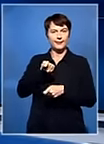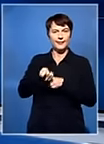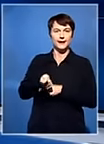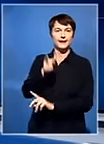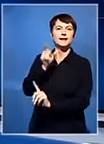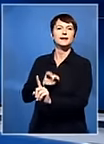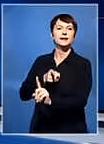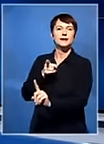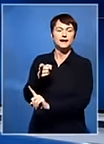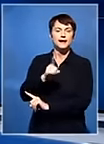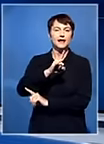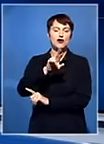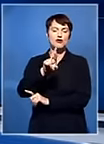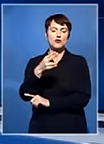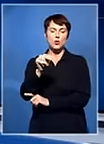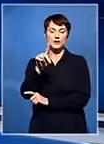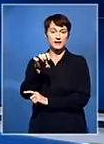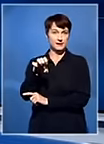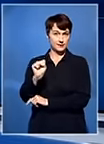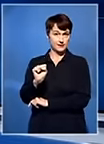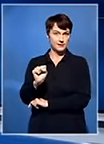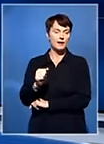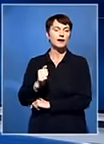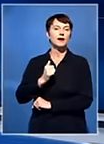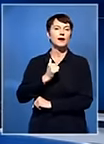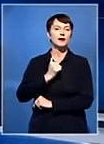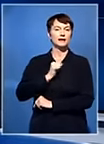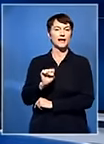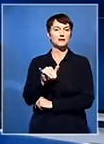the colonialists. Our own Vuyo Mvoko was among them.